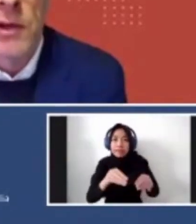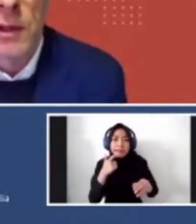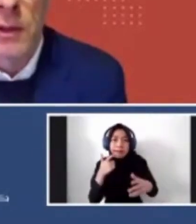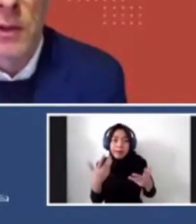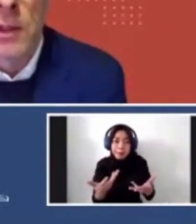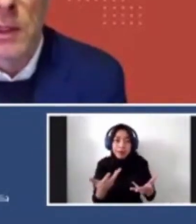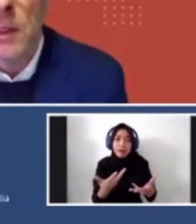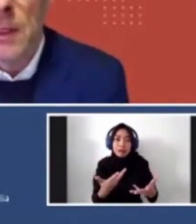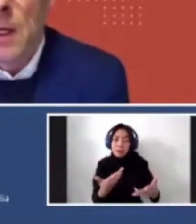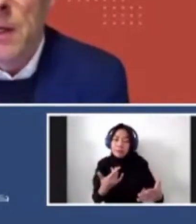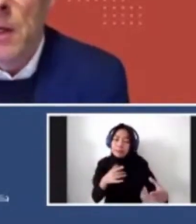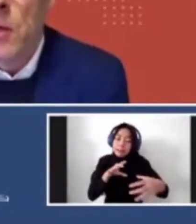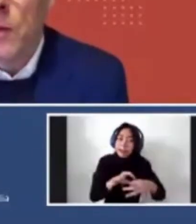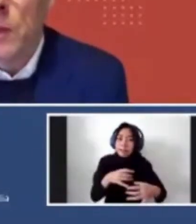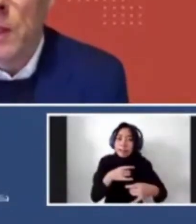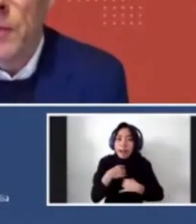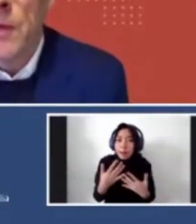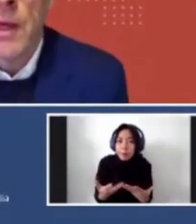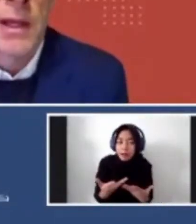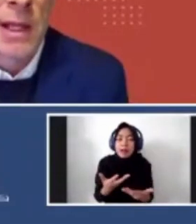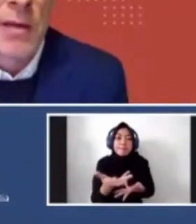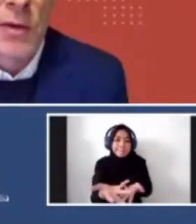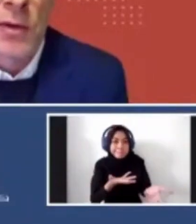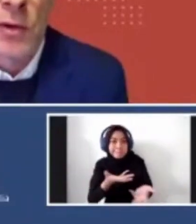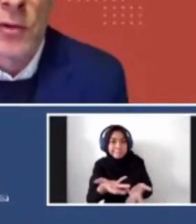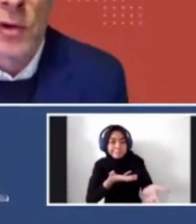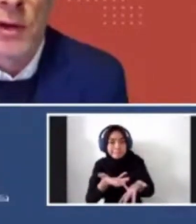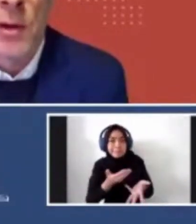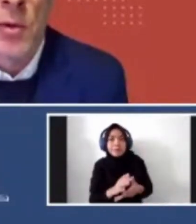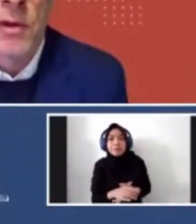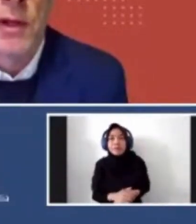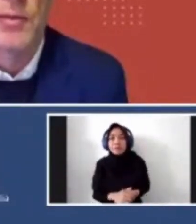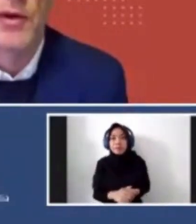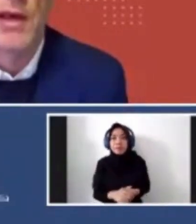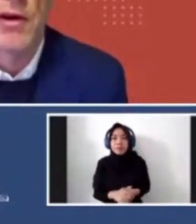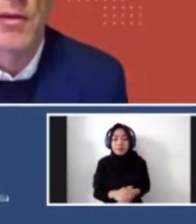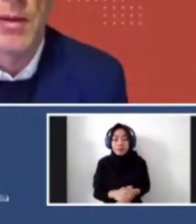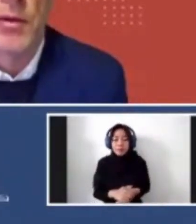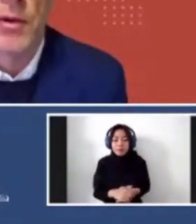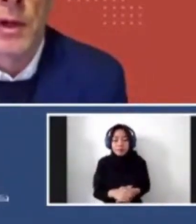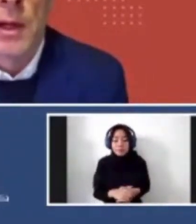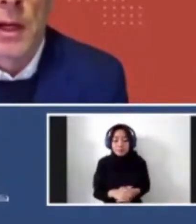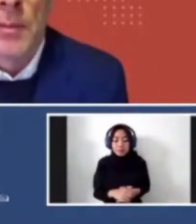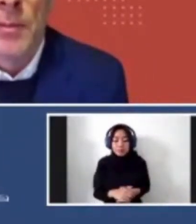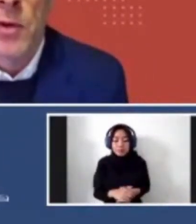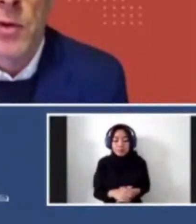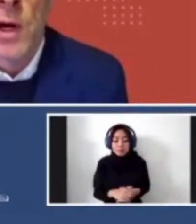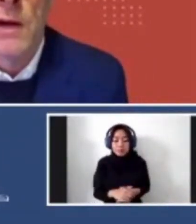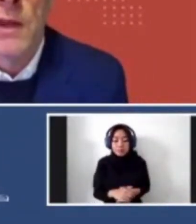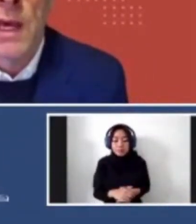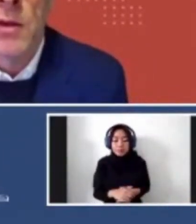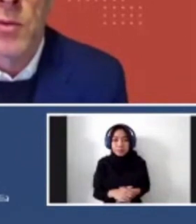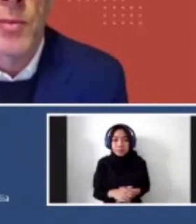interested in, you know, like I know that, um, say that Ganesh versus the Third Reich, that work developed as I remember it, um,